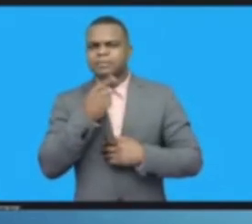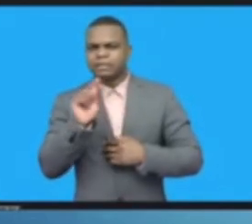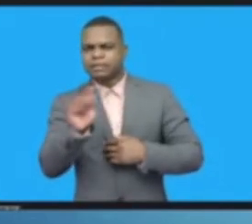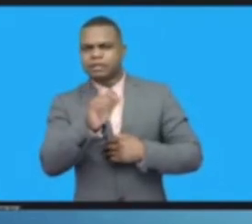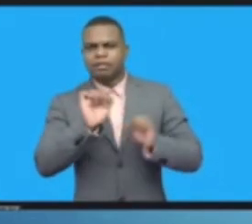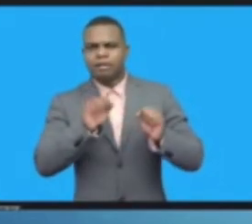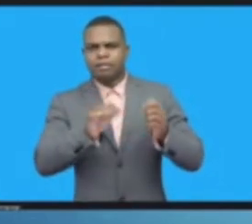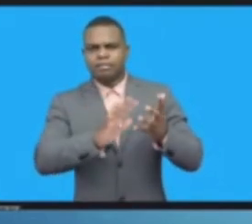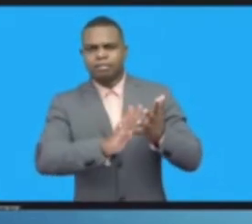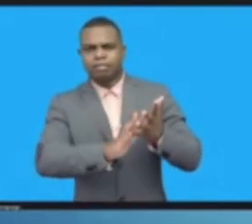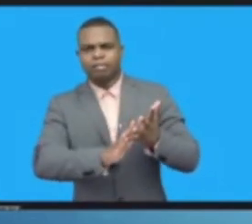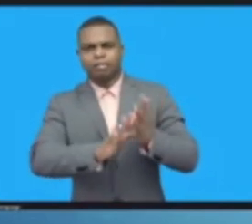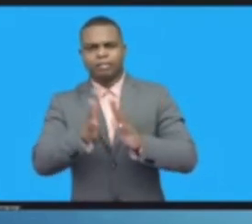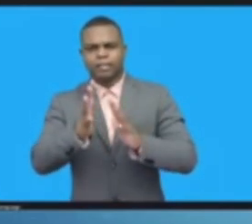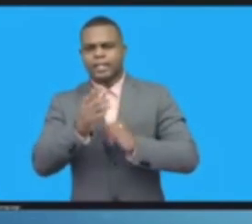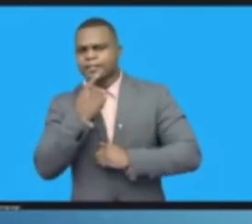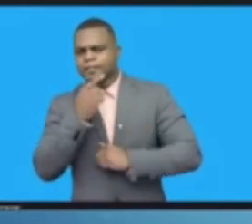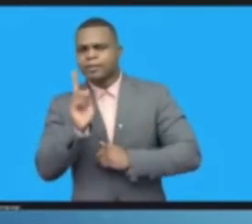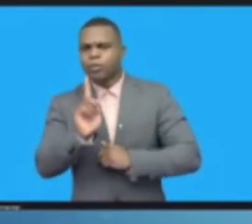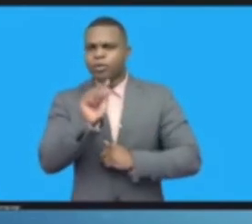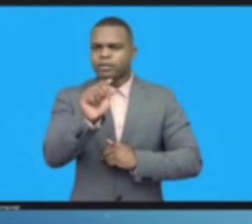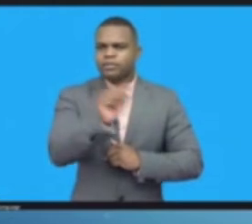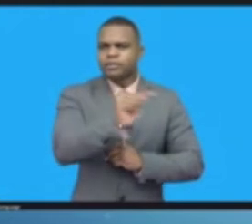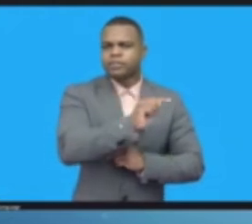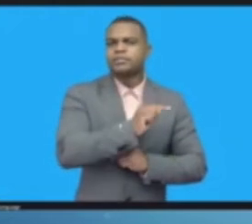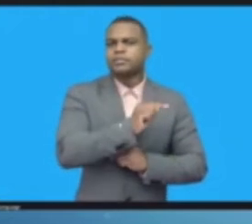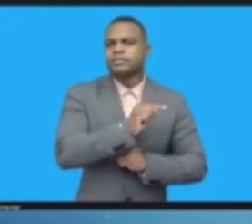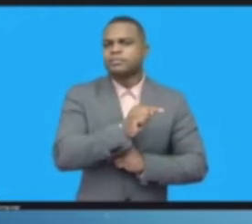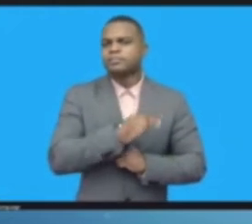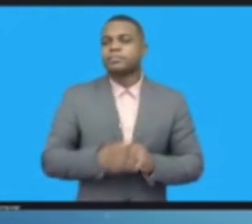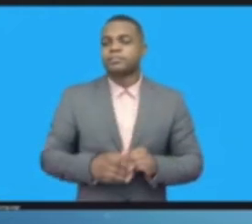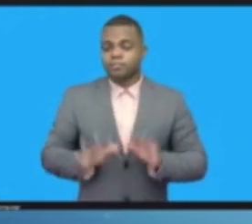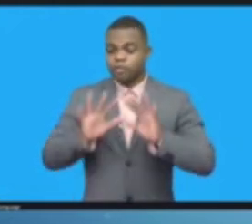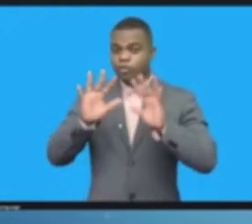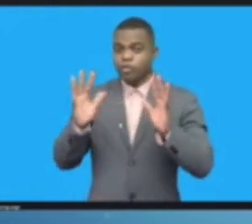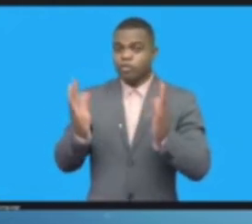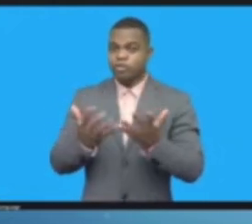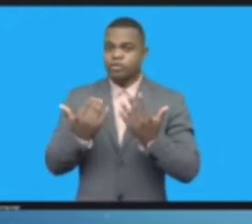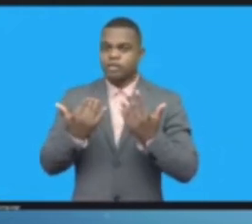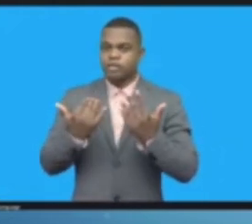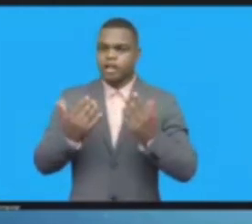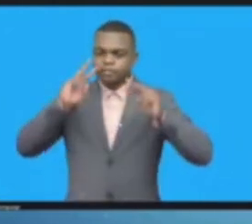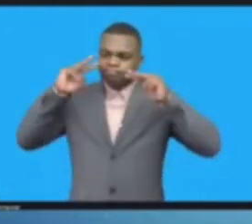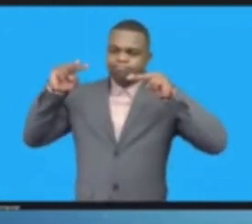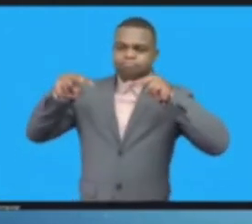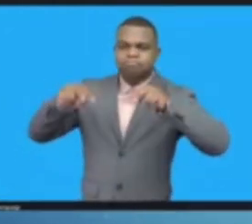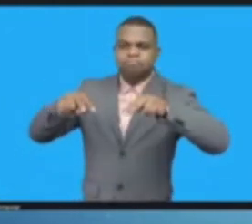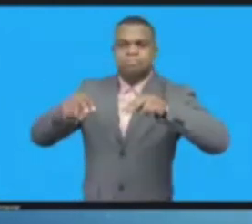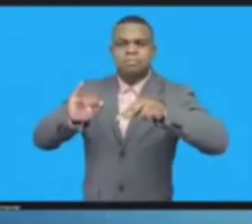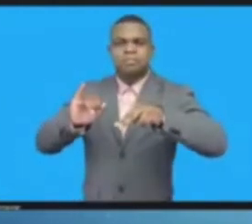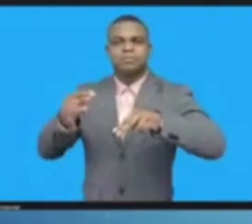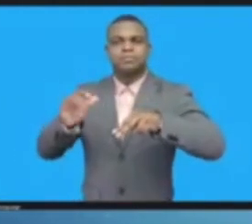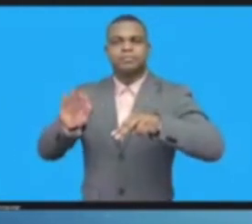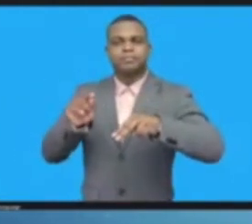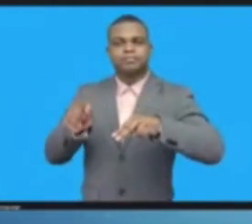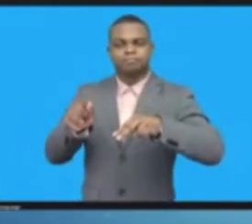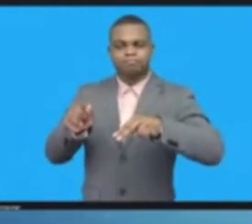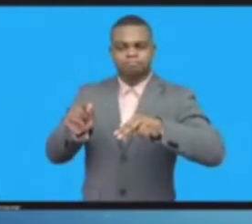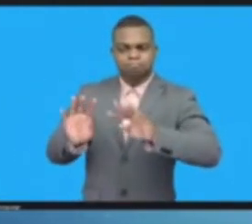to throw light in dark corners and highlight paths to successful use of the internet